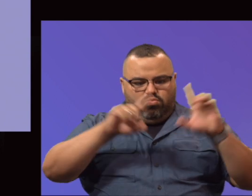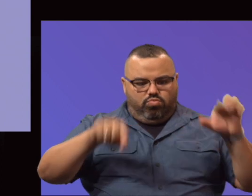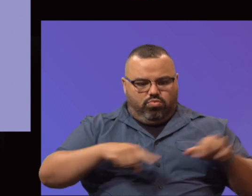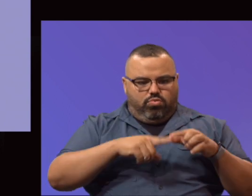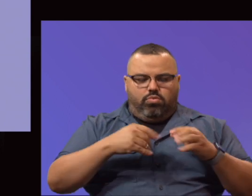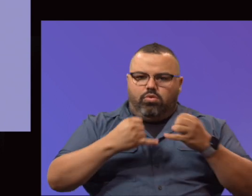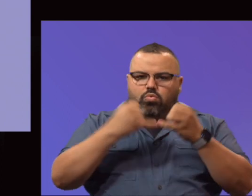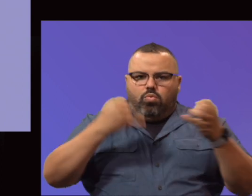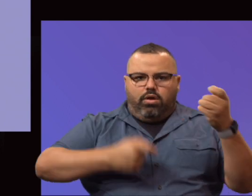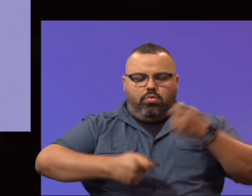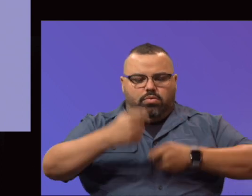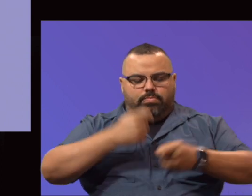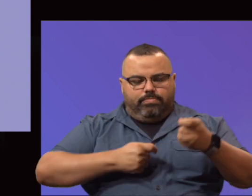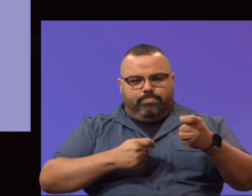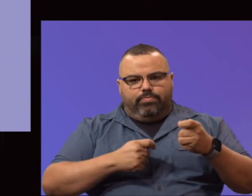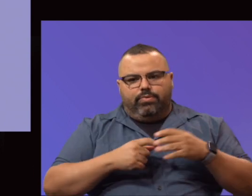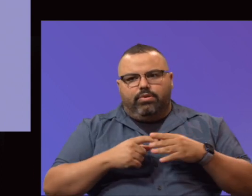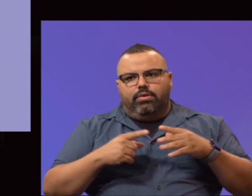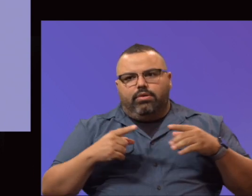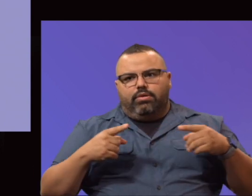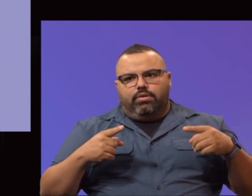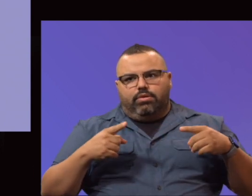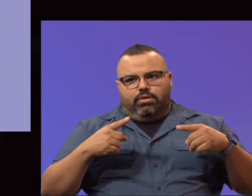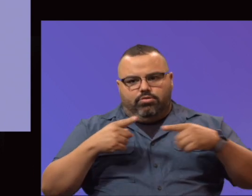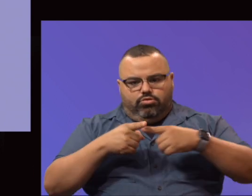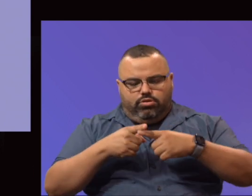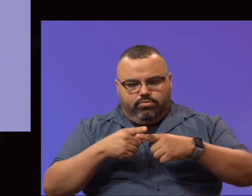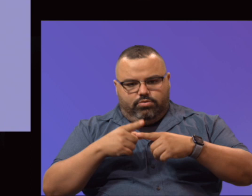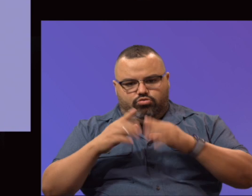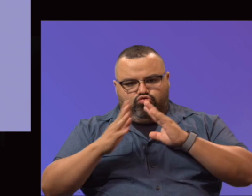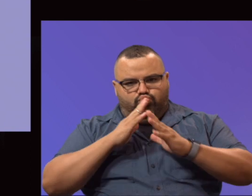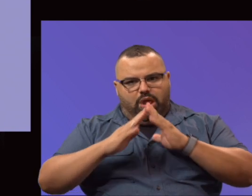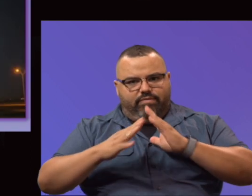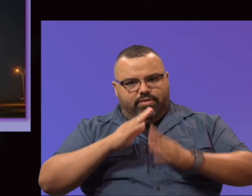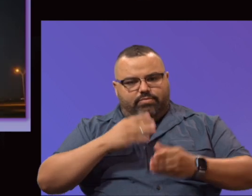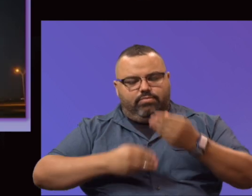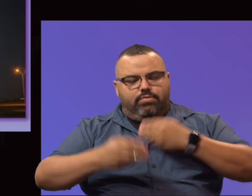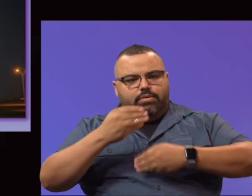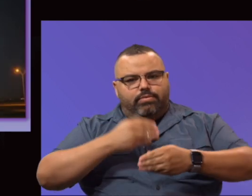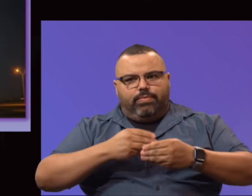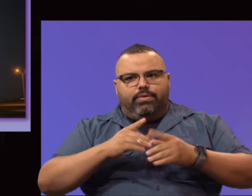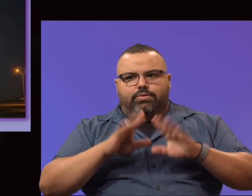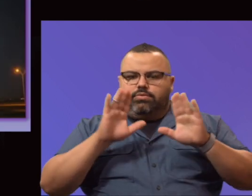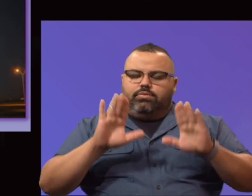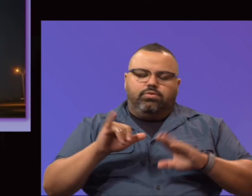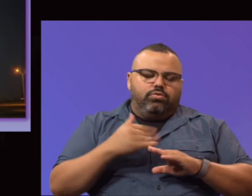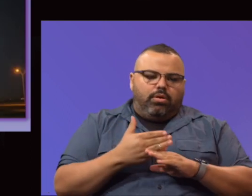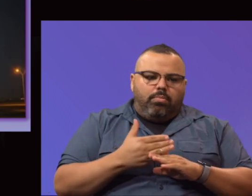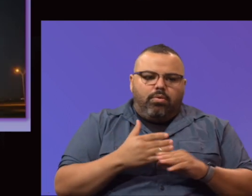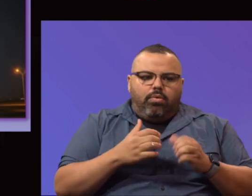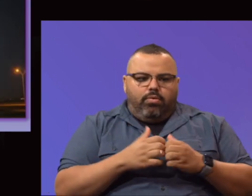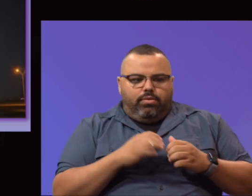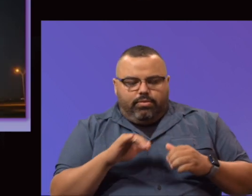intersection traffic signage renovation were also replaced. Just did a tremendous job with that. At the Mission